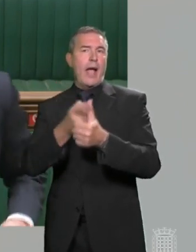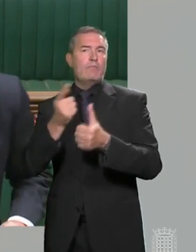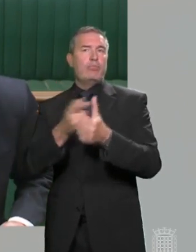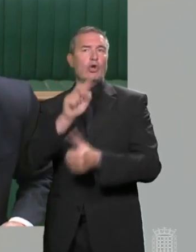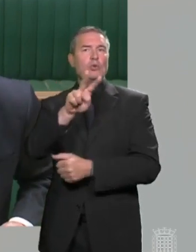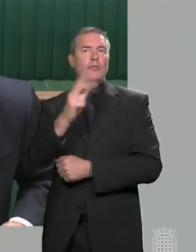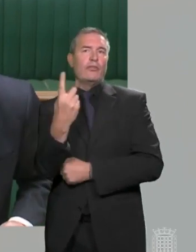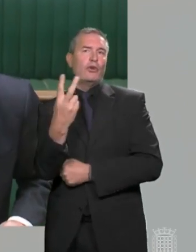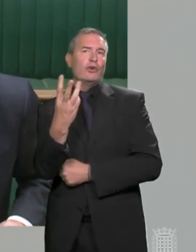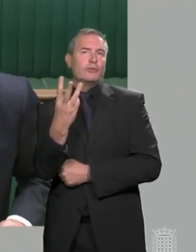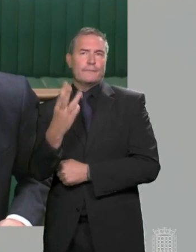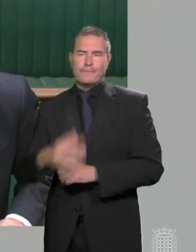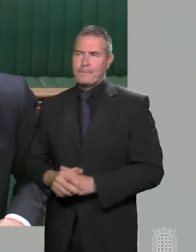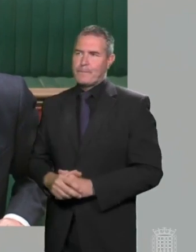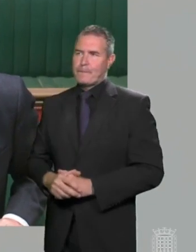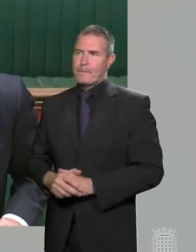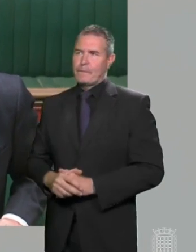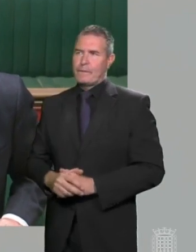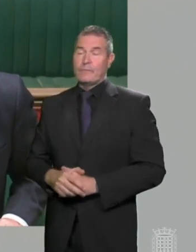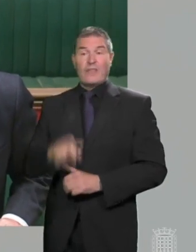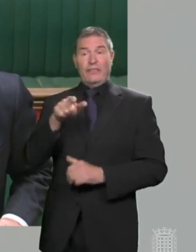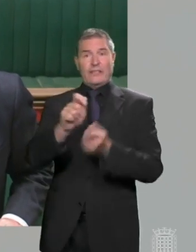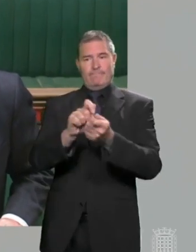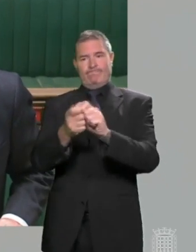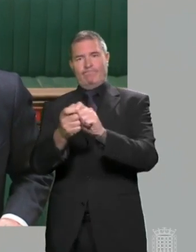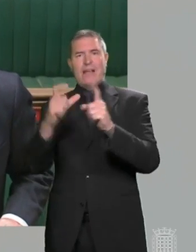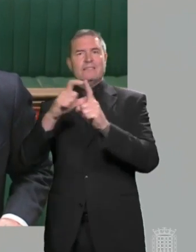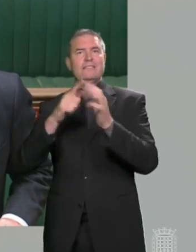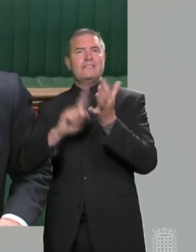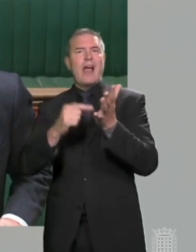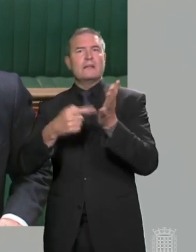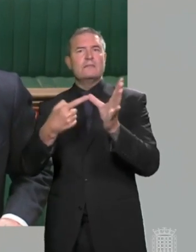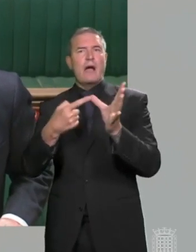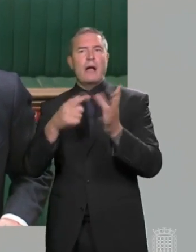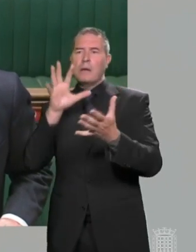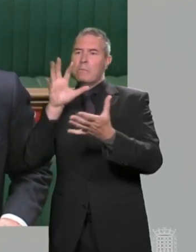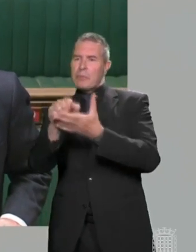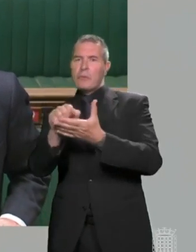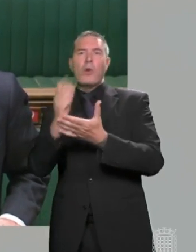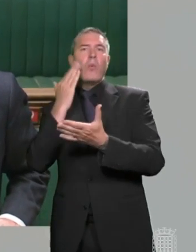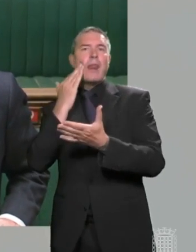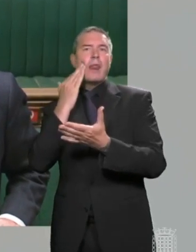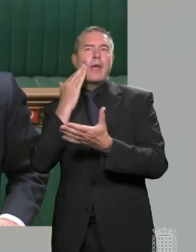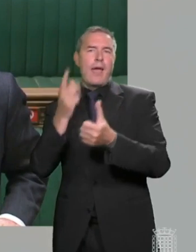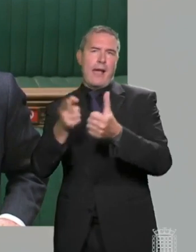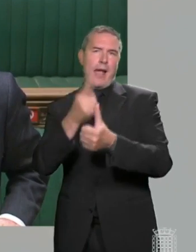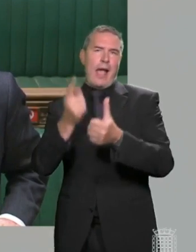23rd, and the Delta variant was not so identified until April